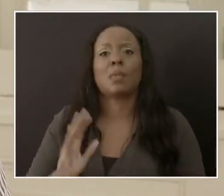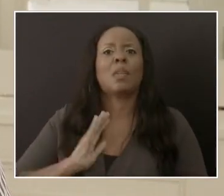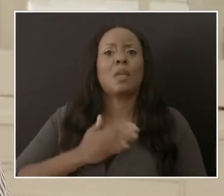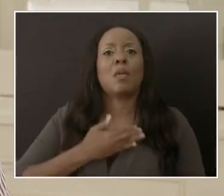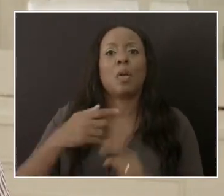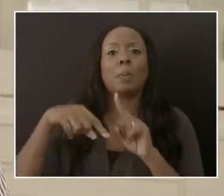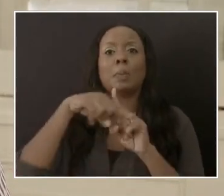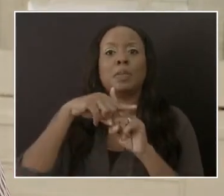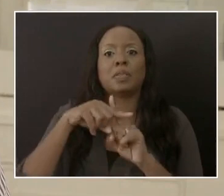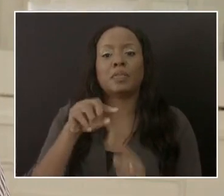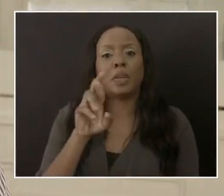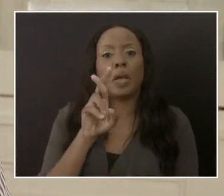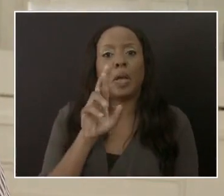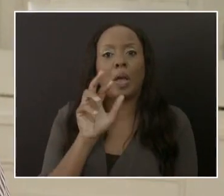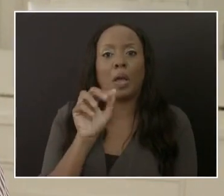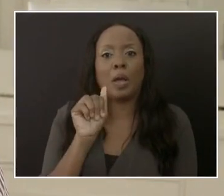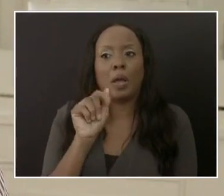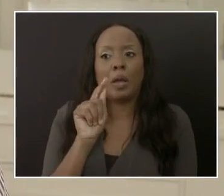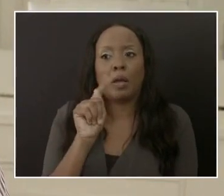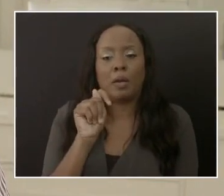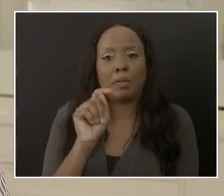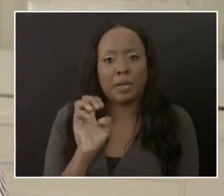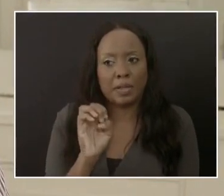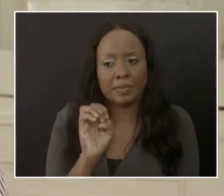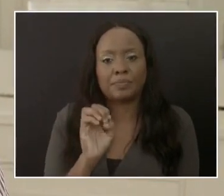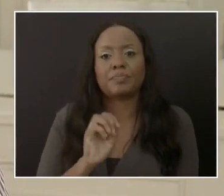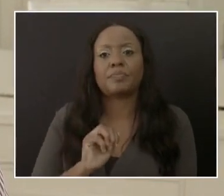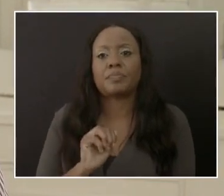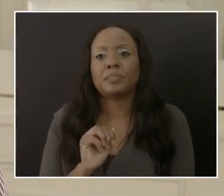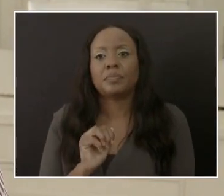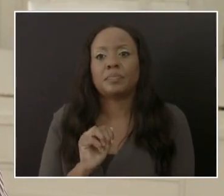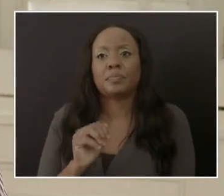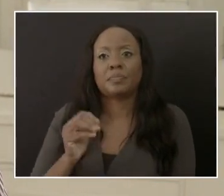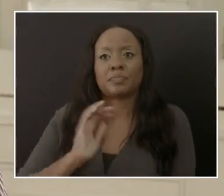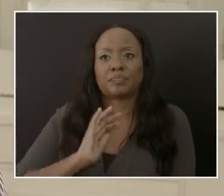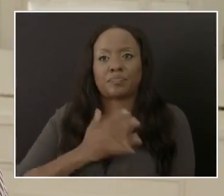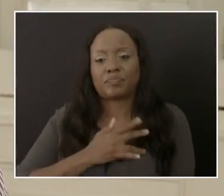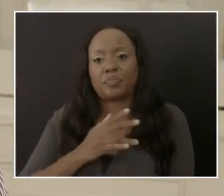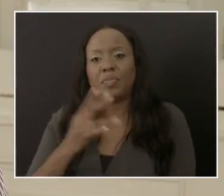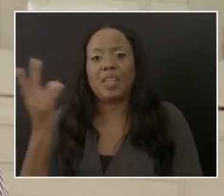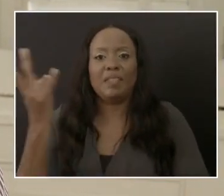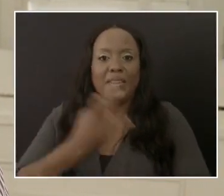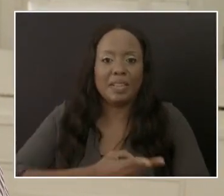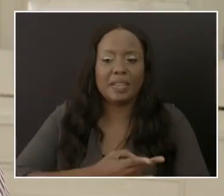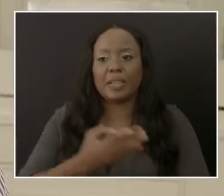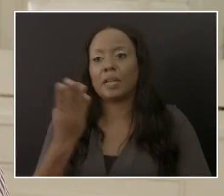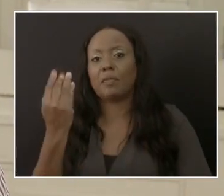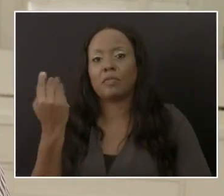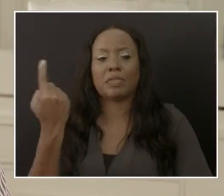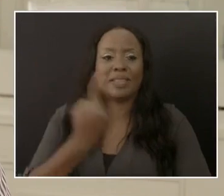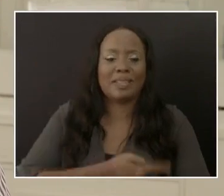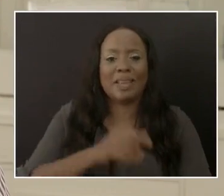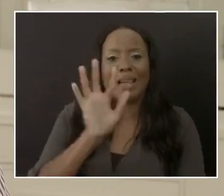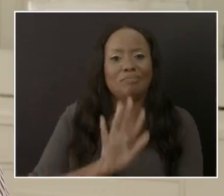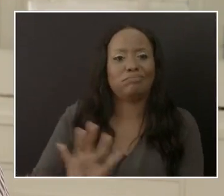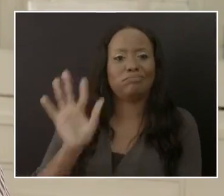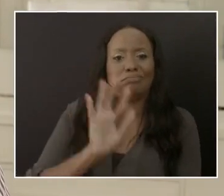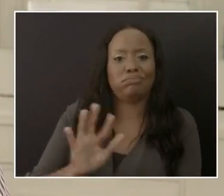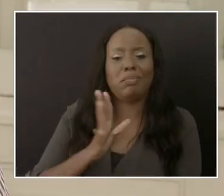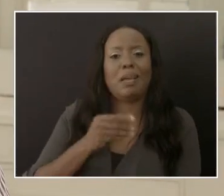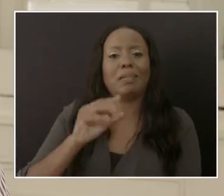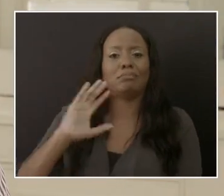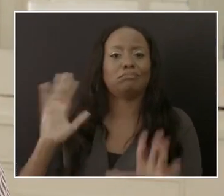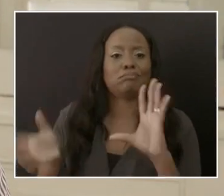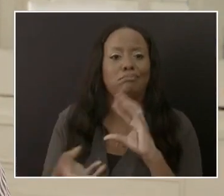our cumulative seven-day and 14-day averages, and our total case